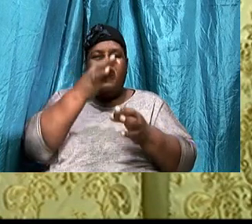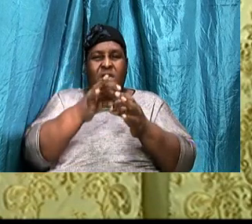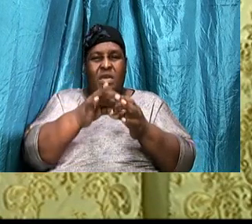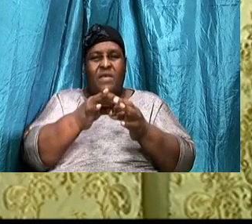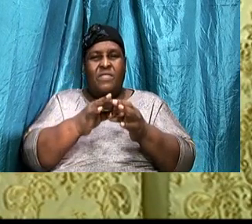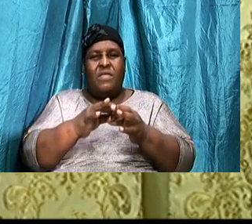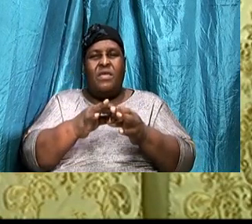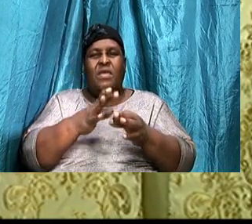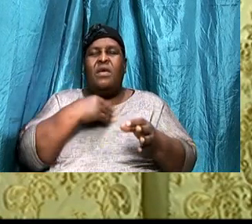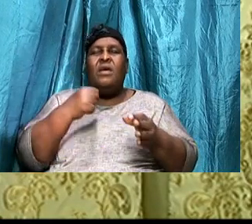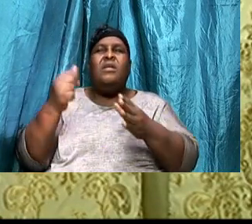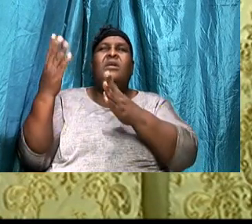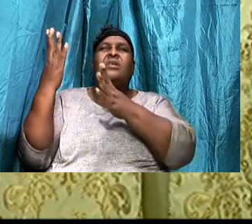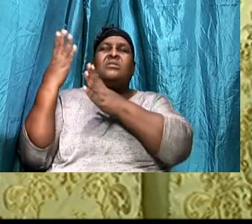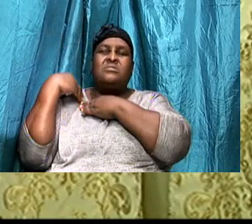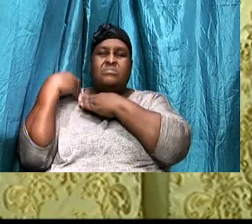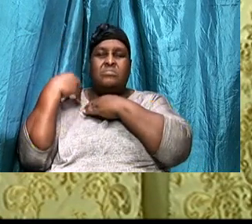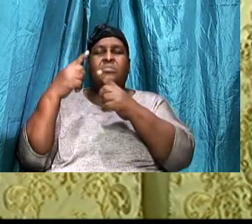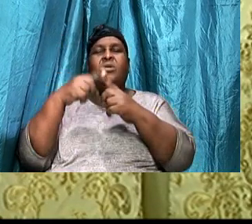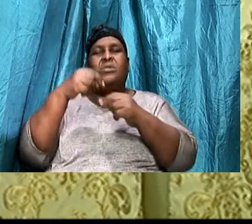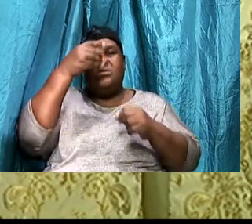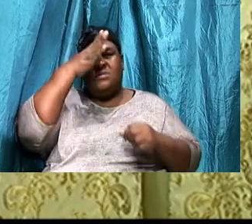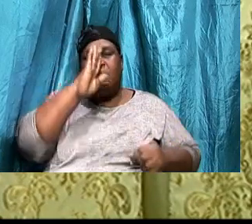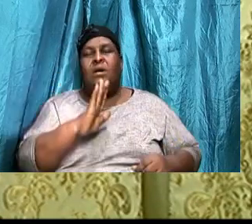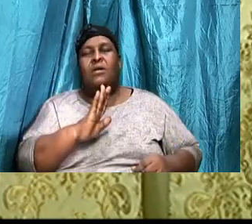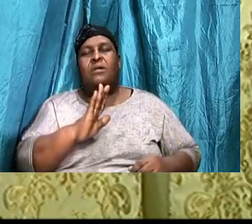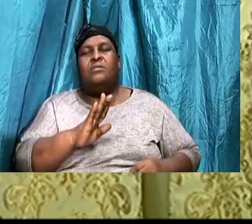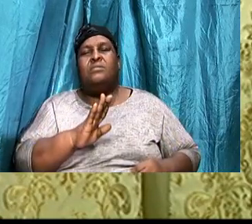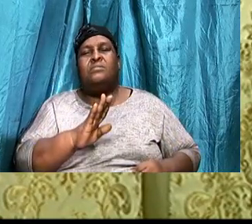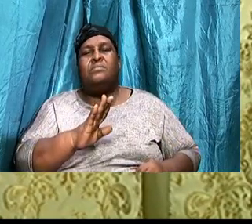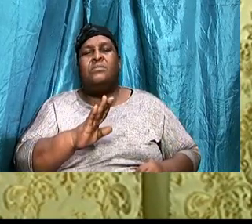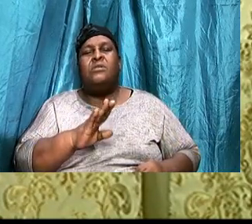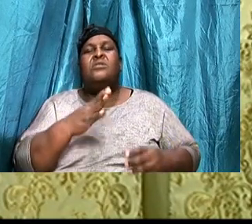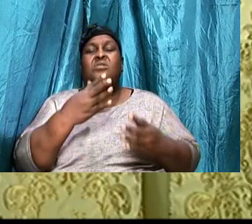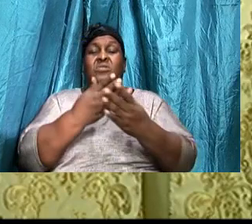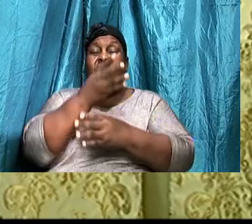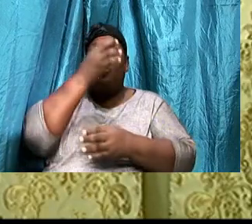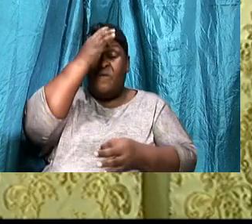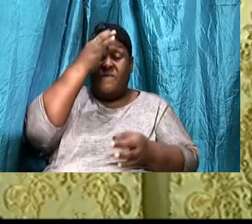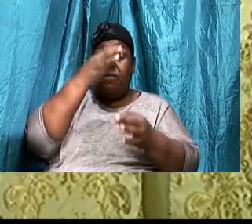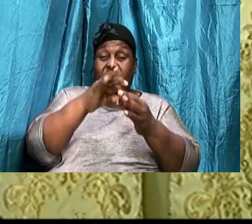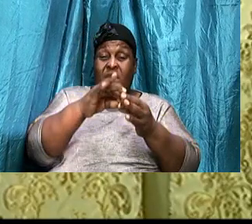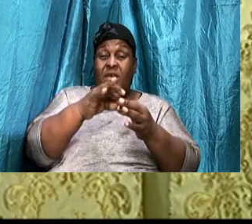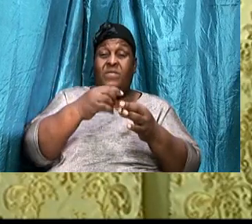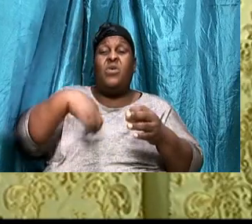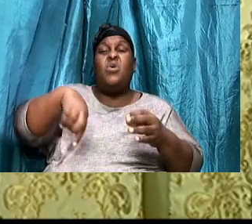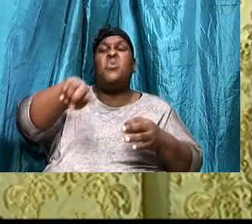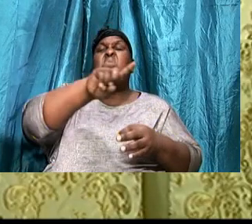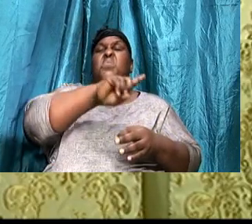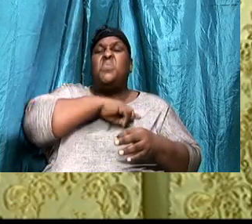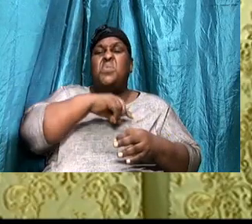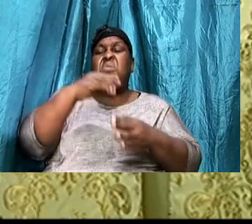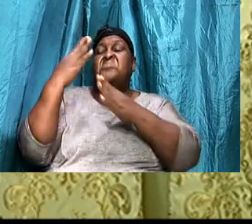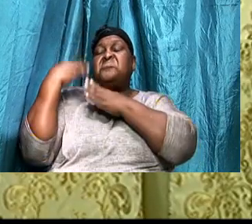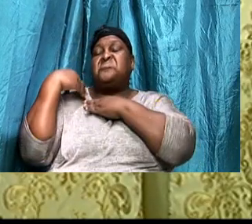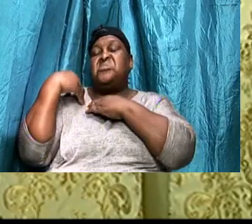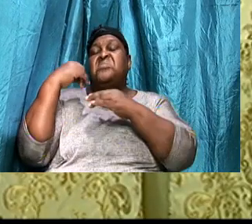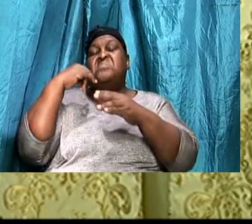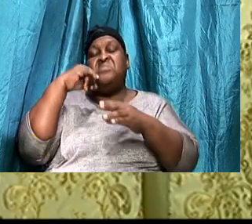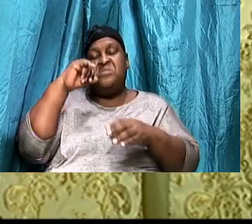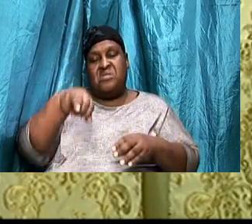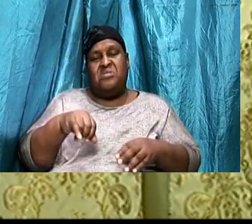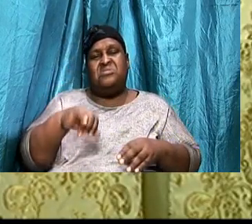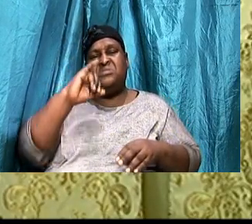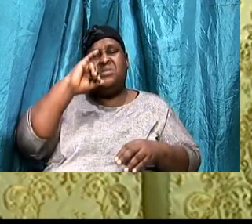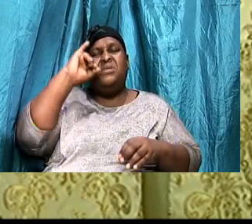acceptable, Unto God, Through faith, We accept this imputation, Of the